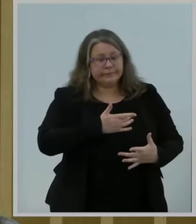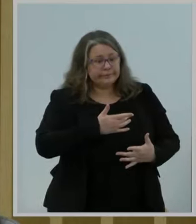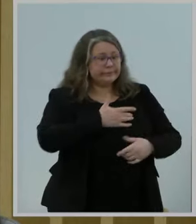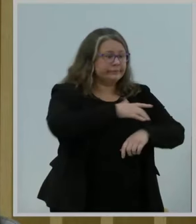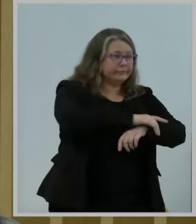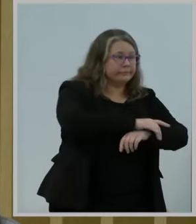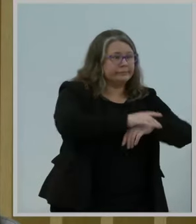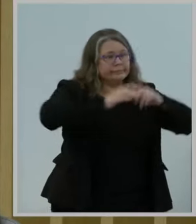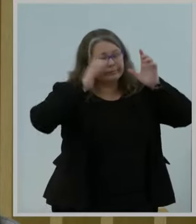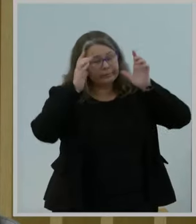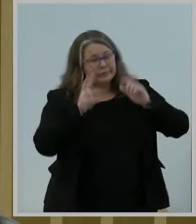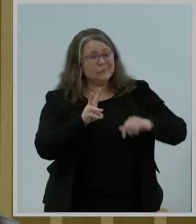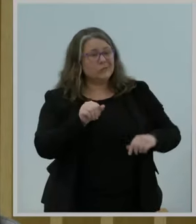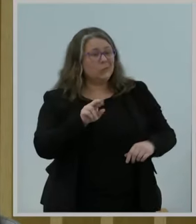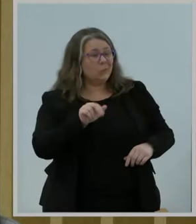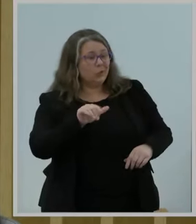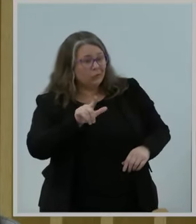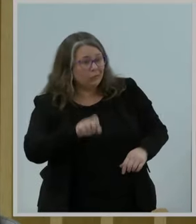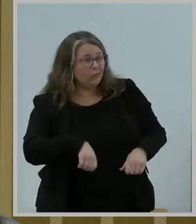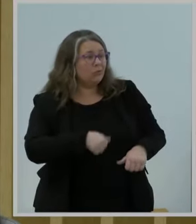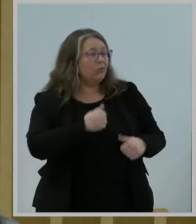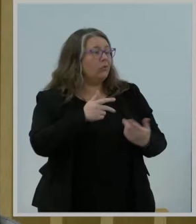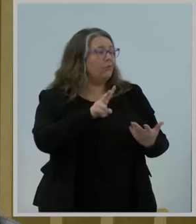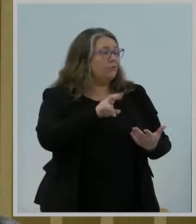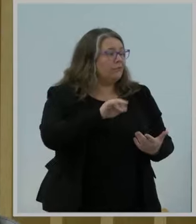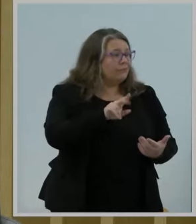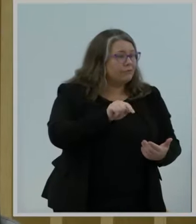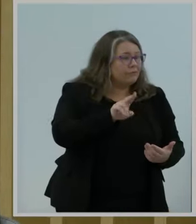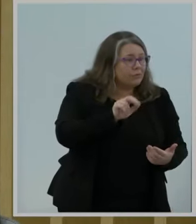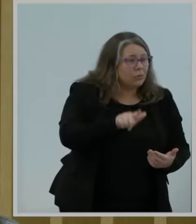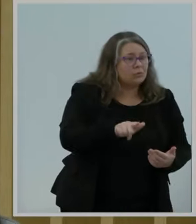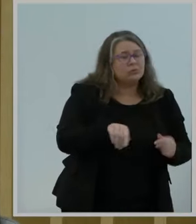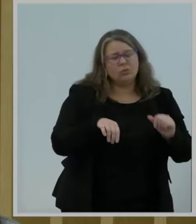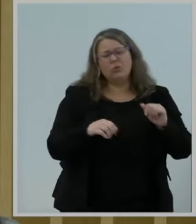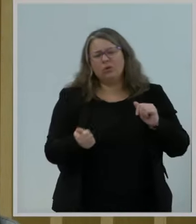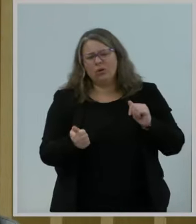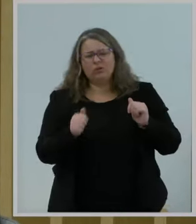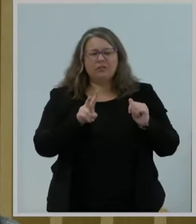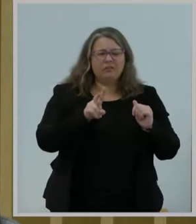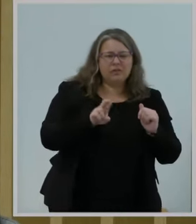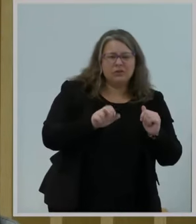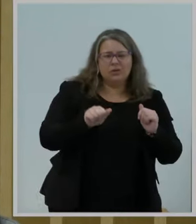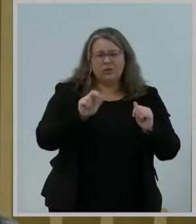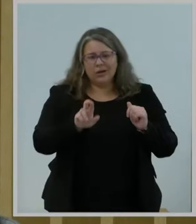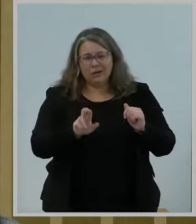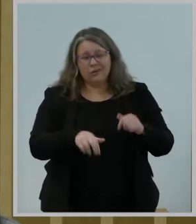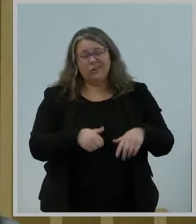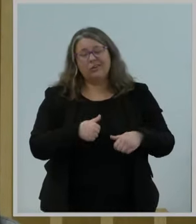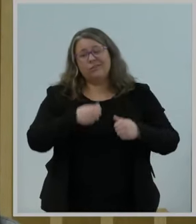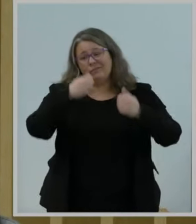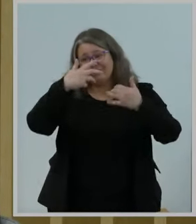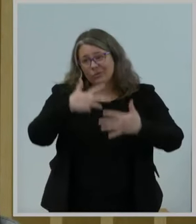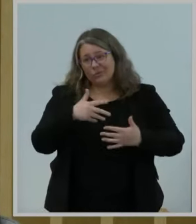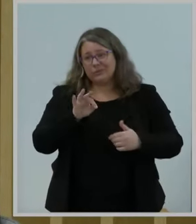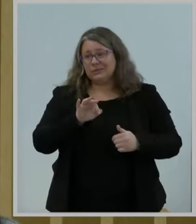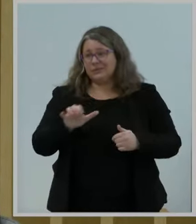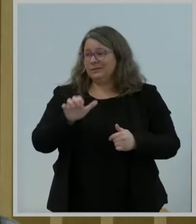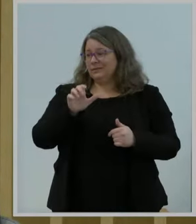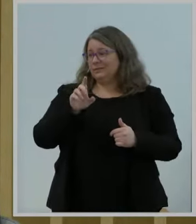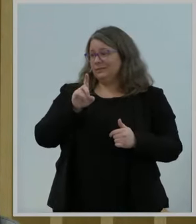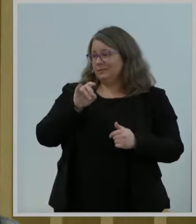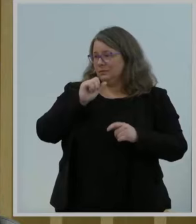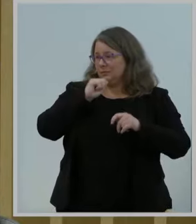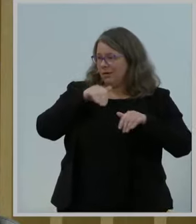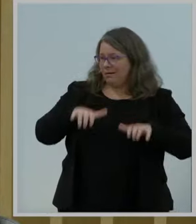Unfortunately, the FCC didn't act on VLP for over two years until today and that delay has consequences. Again,